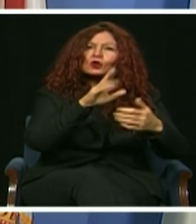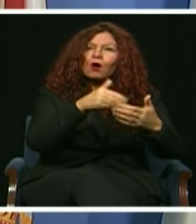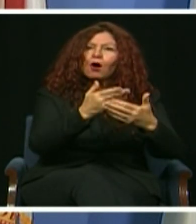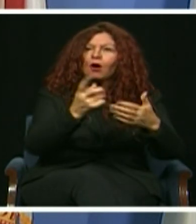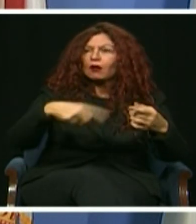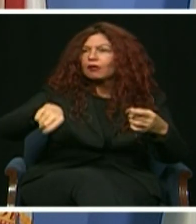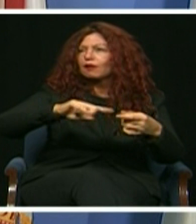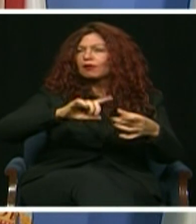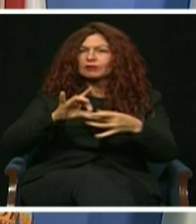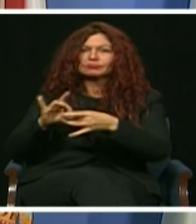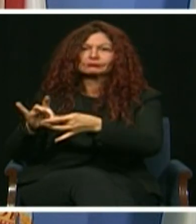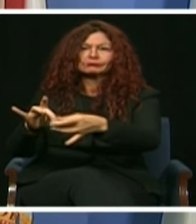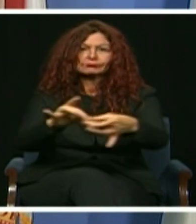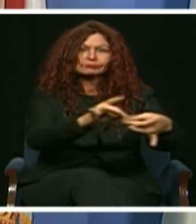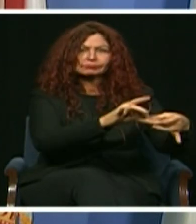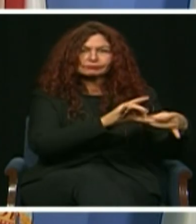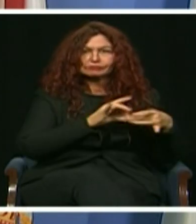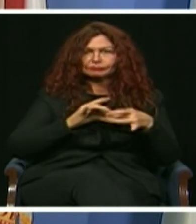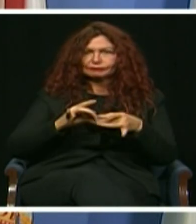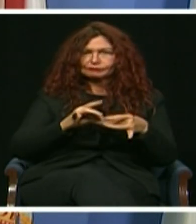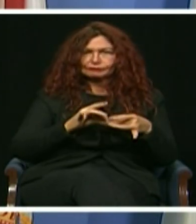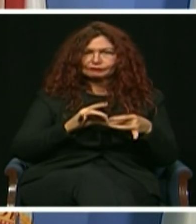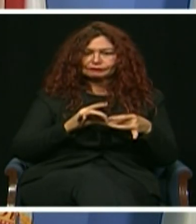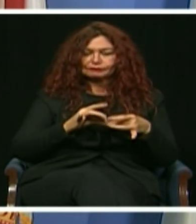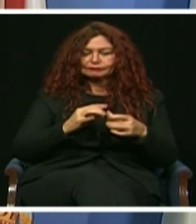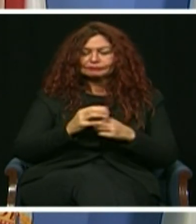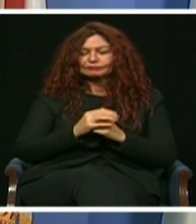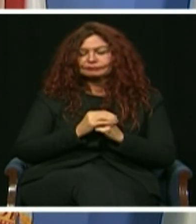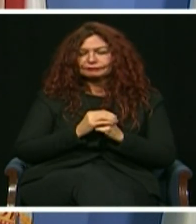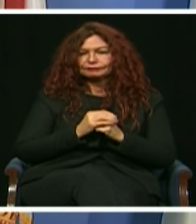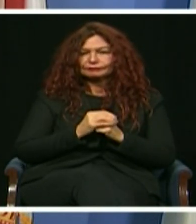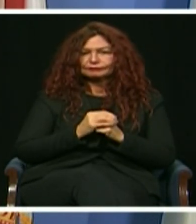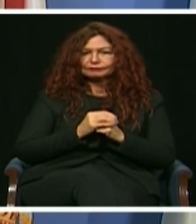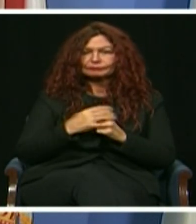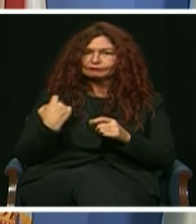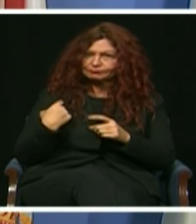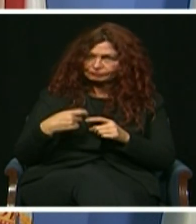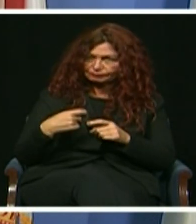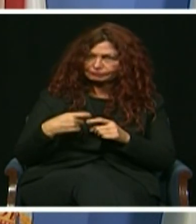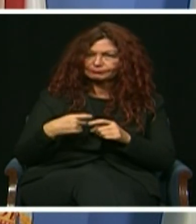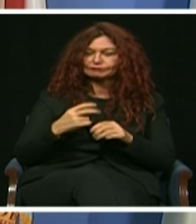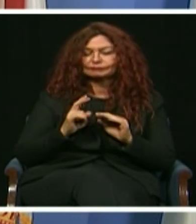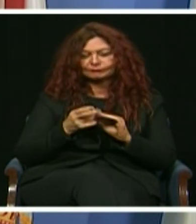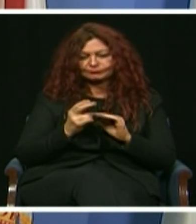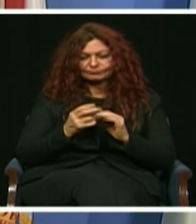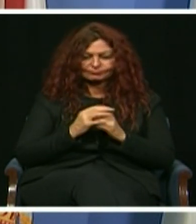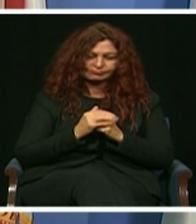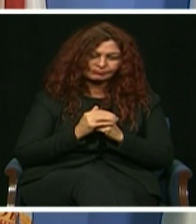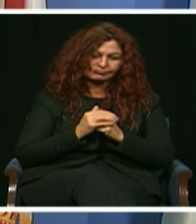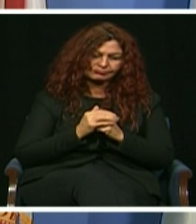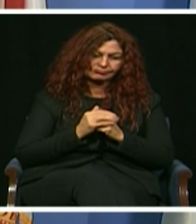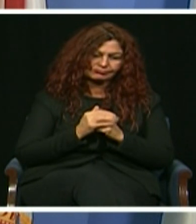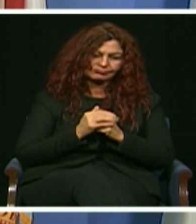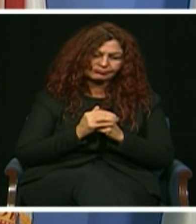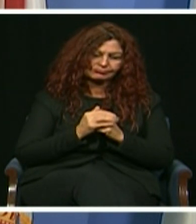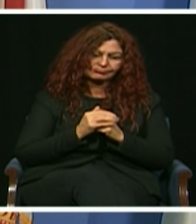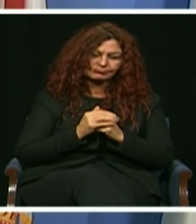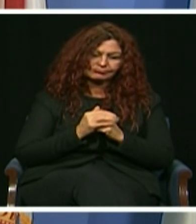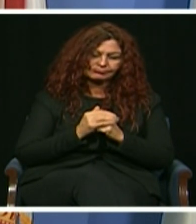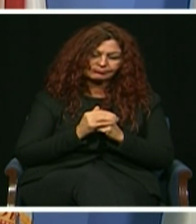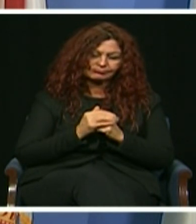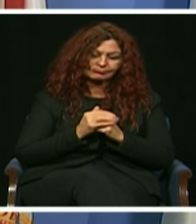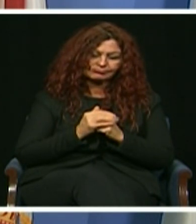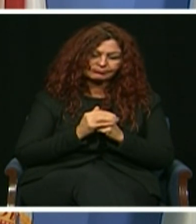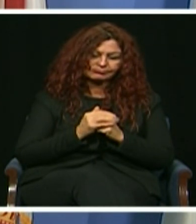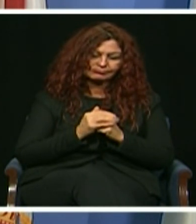road forward. Como su alcaldesa, trabajaré sin descanso para elevar a todos en la comunidad y que podamos construir